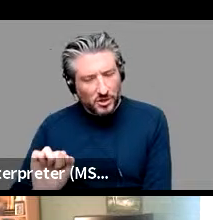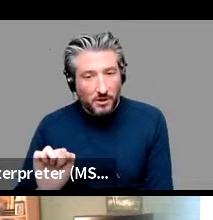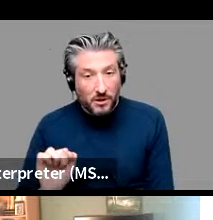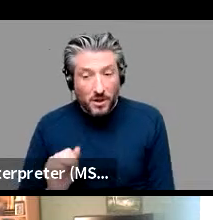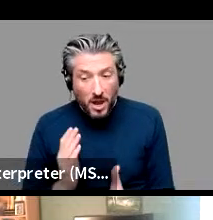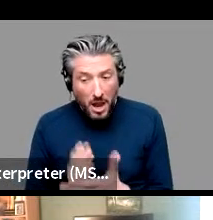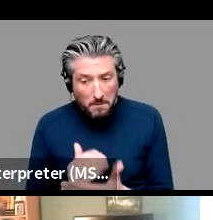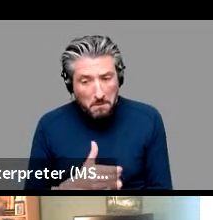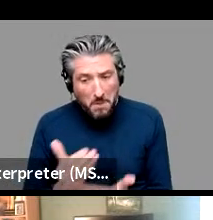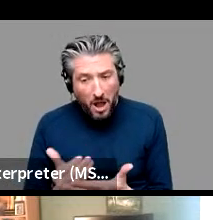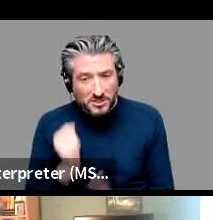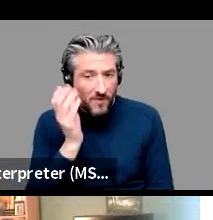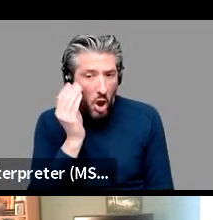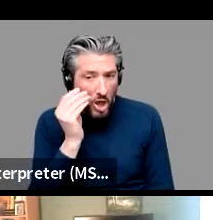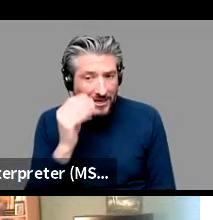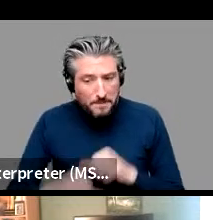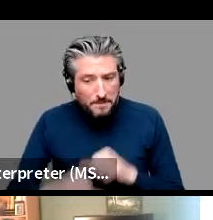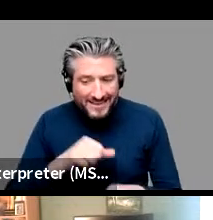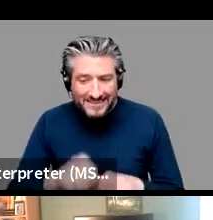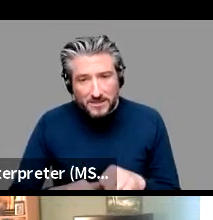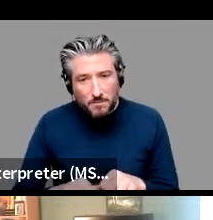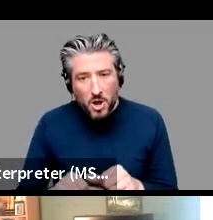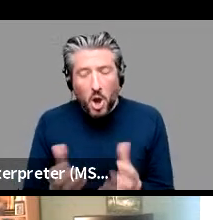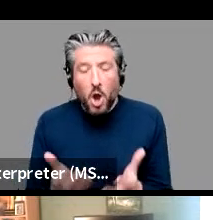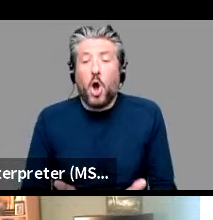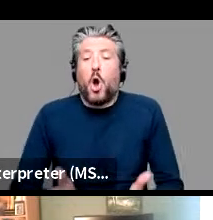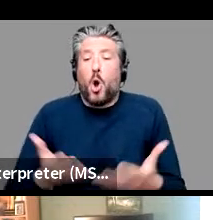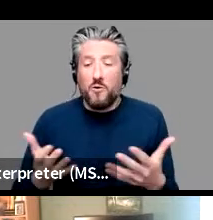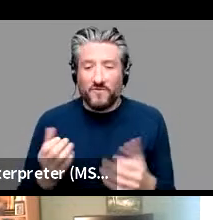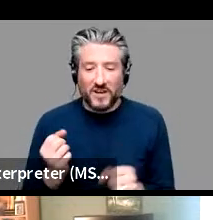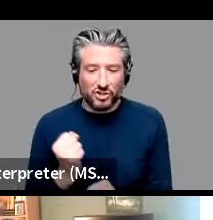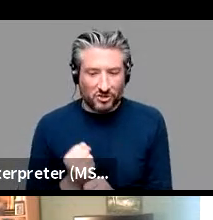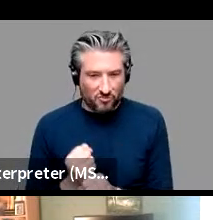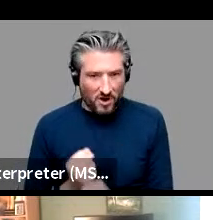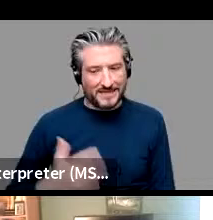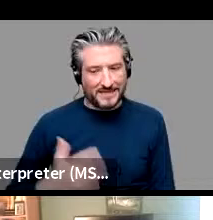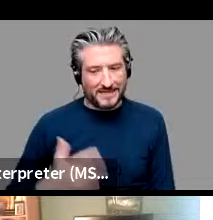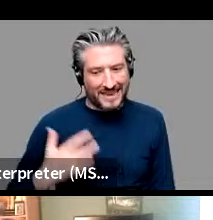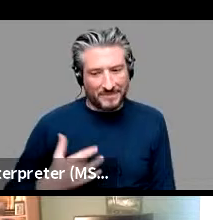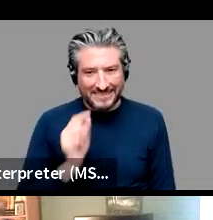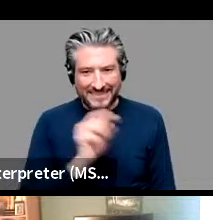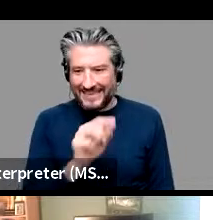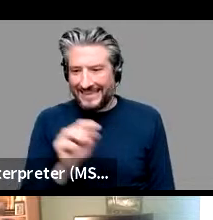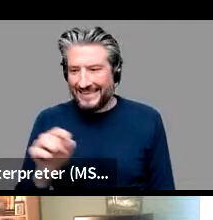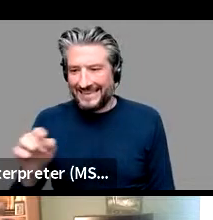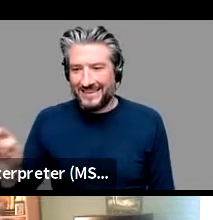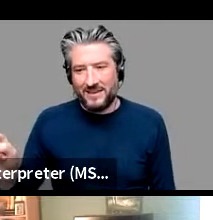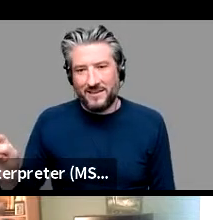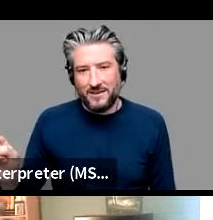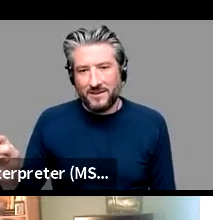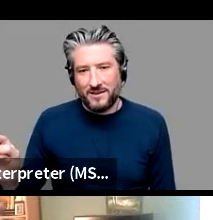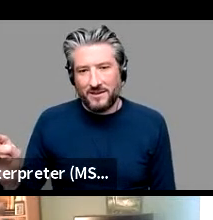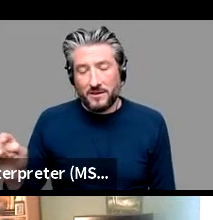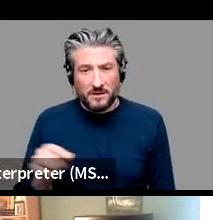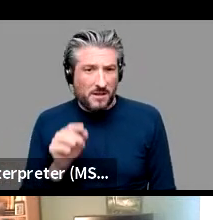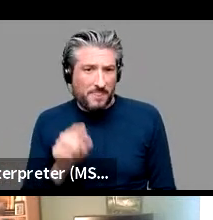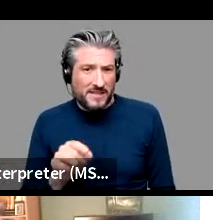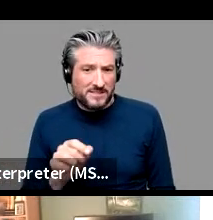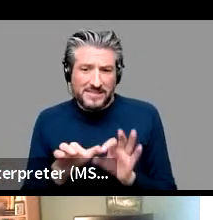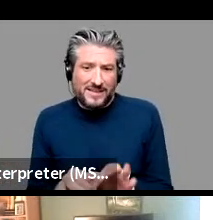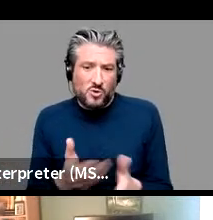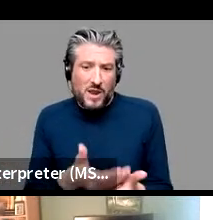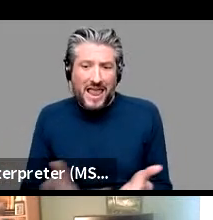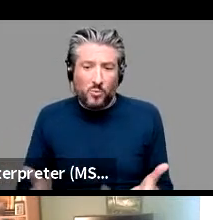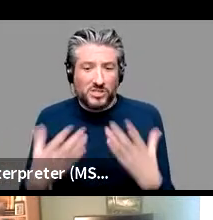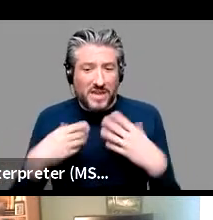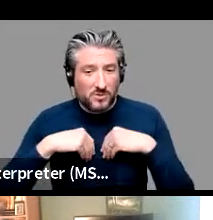mechanism to kind of like over generalize the animacy um seeing as it's about you know language acquisition i was wondering whether that might be an interesting thing to